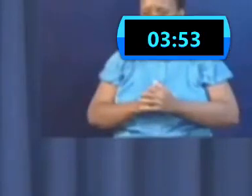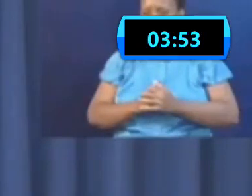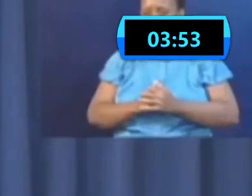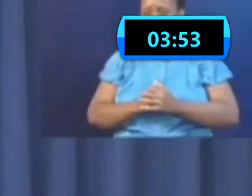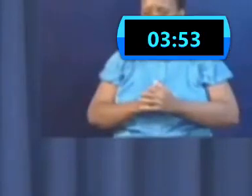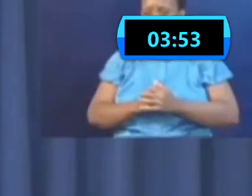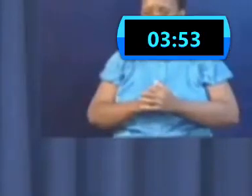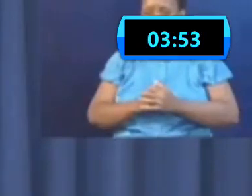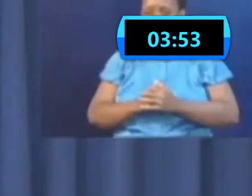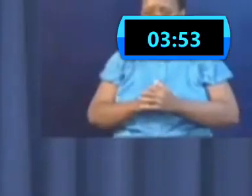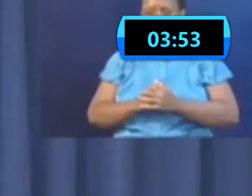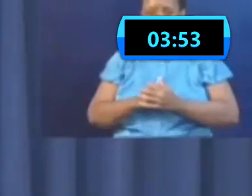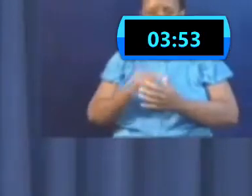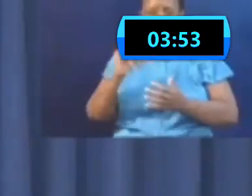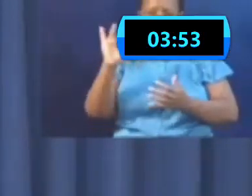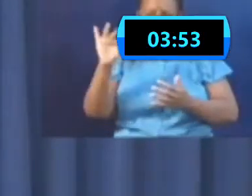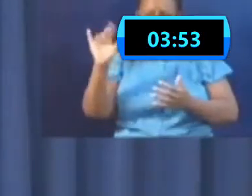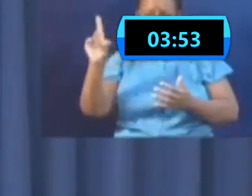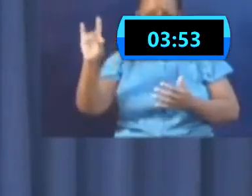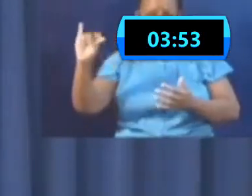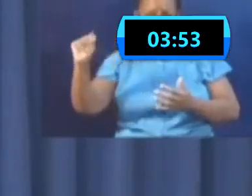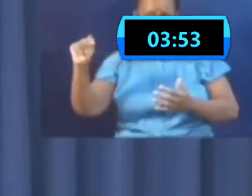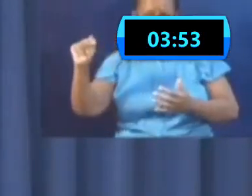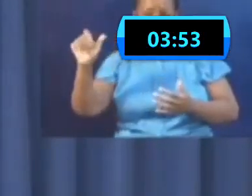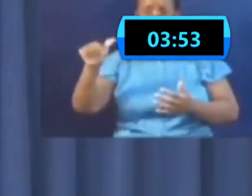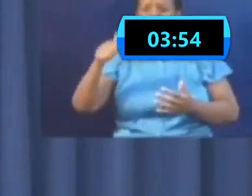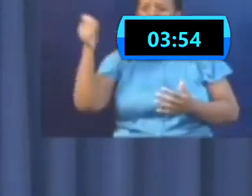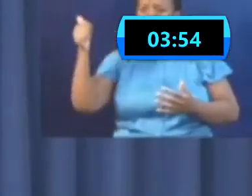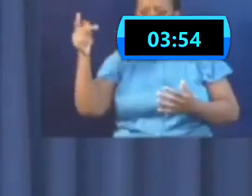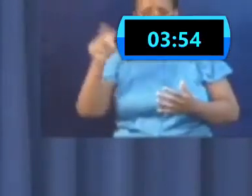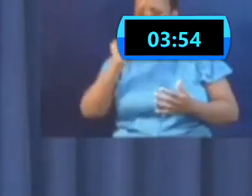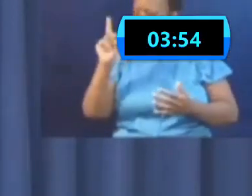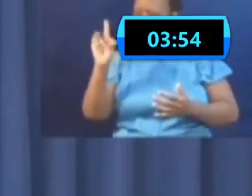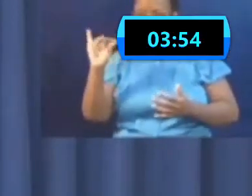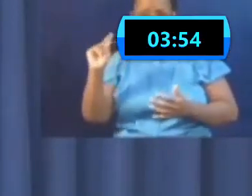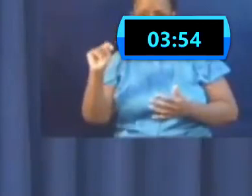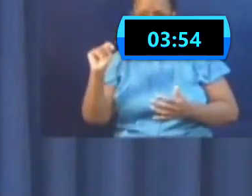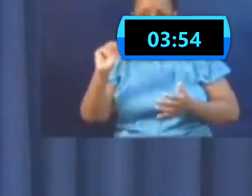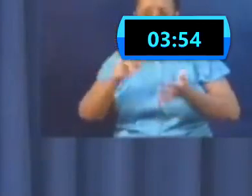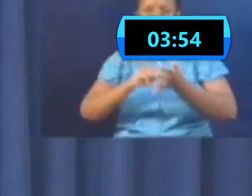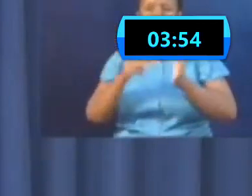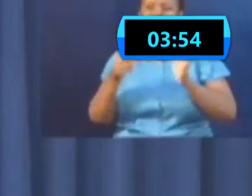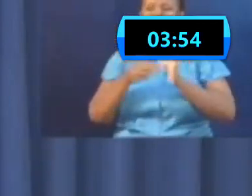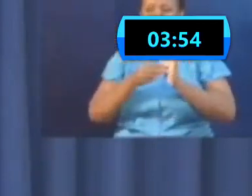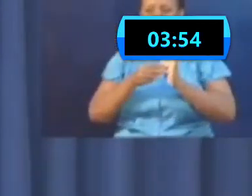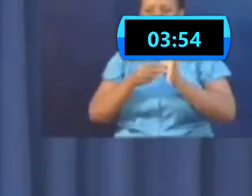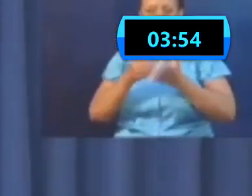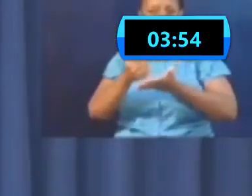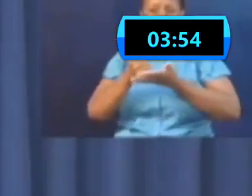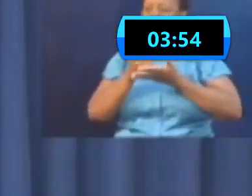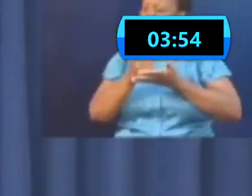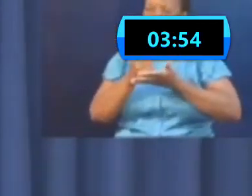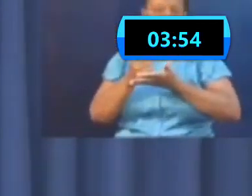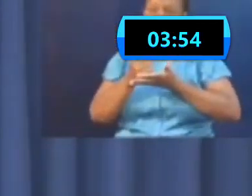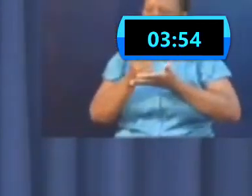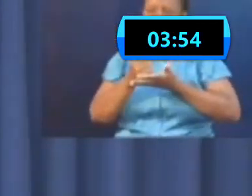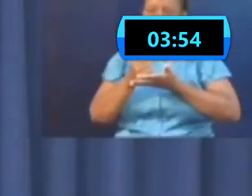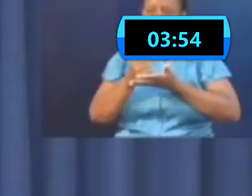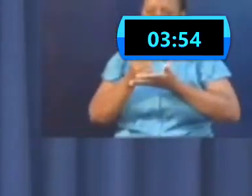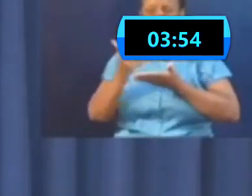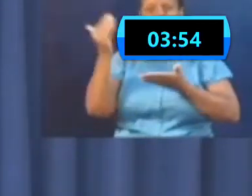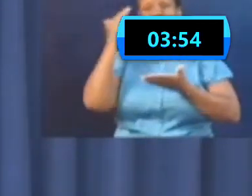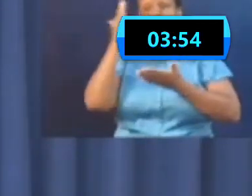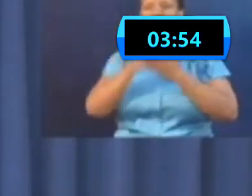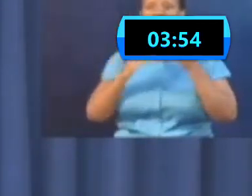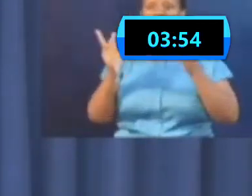don't get the benefit of what we're trying to do. And of course, I know there's always people who can make a case for themselves. But we're not